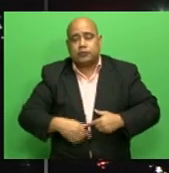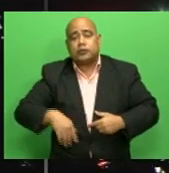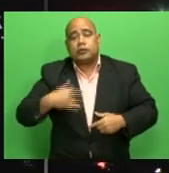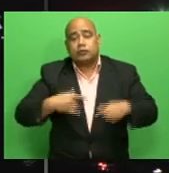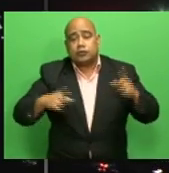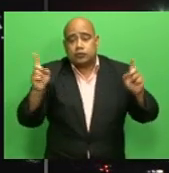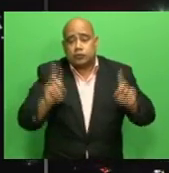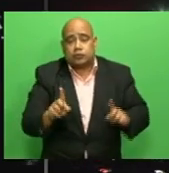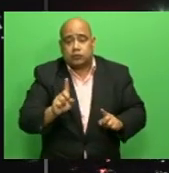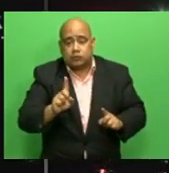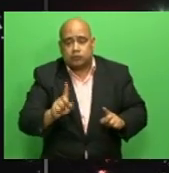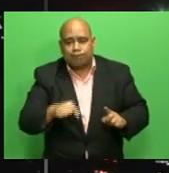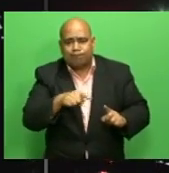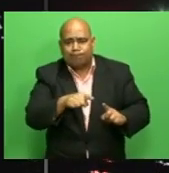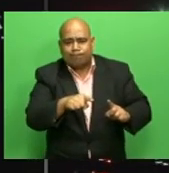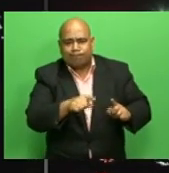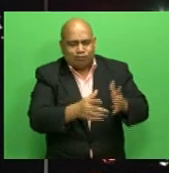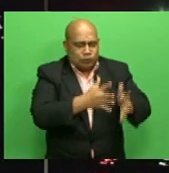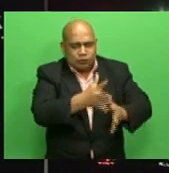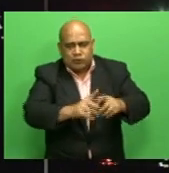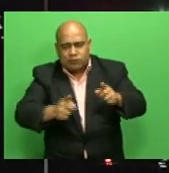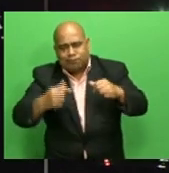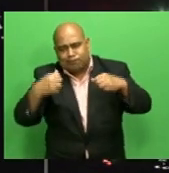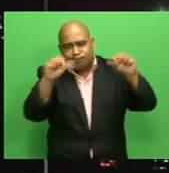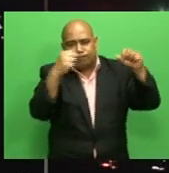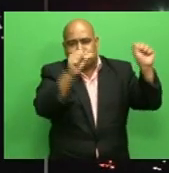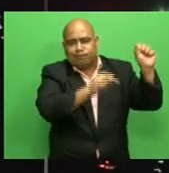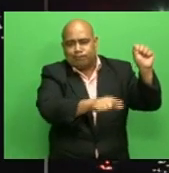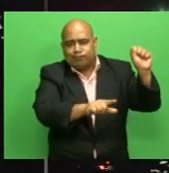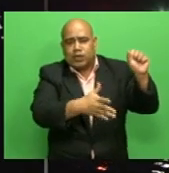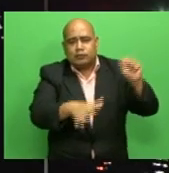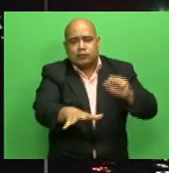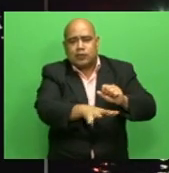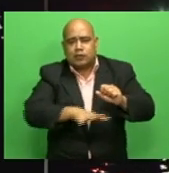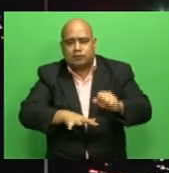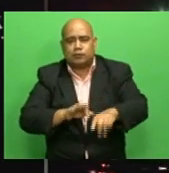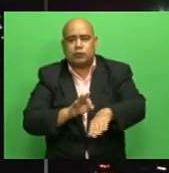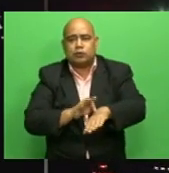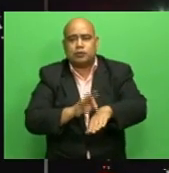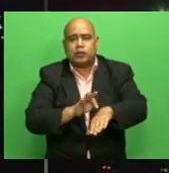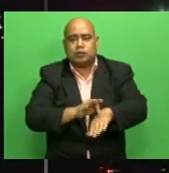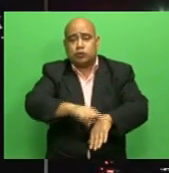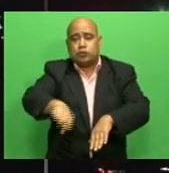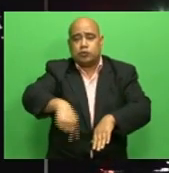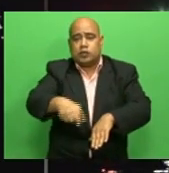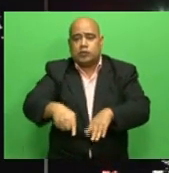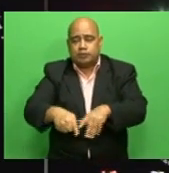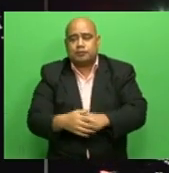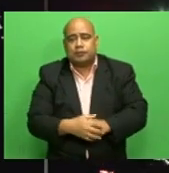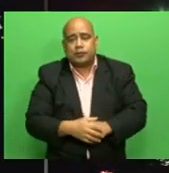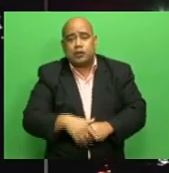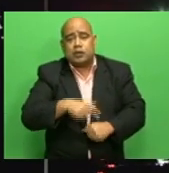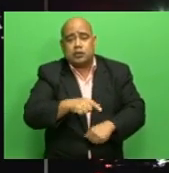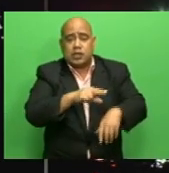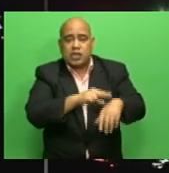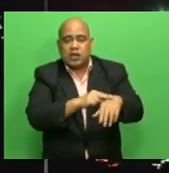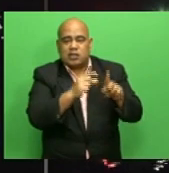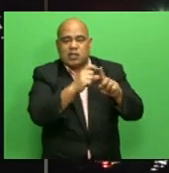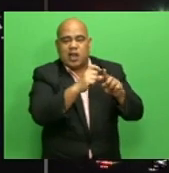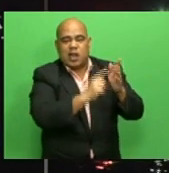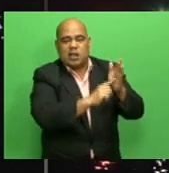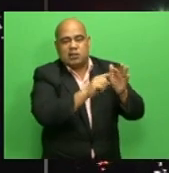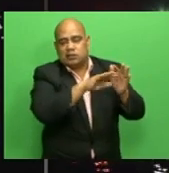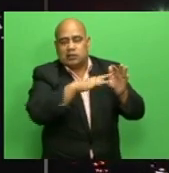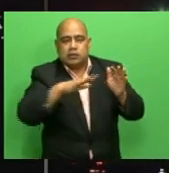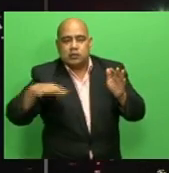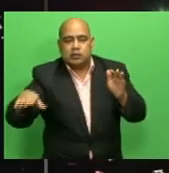a consultant general surgeon at the Colonial War Memorial Hospital. Dr. Dele Sao walked miles to get to school, knowing that